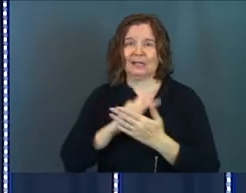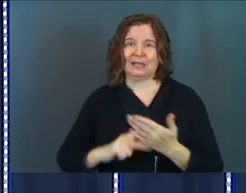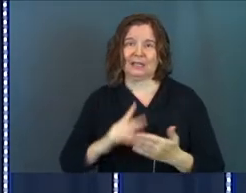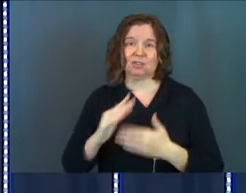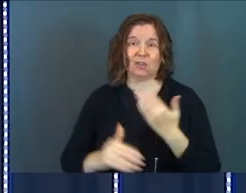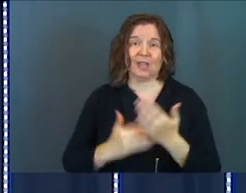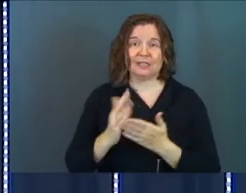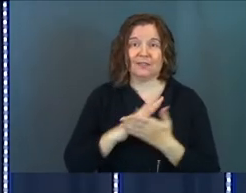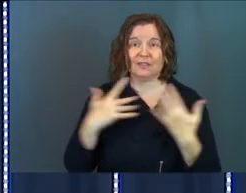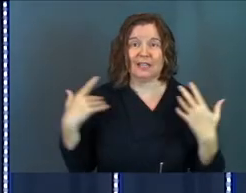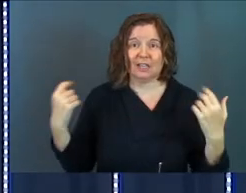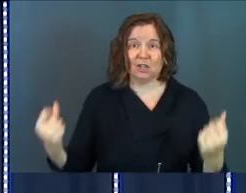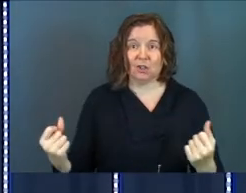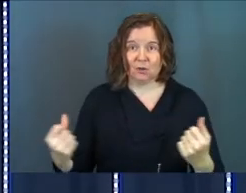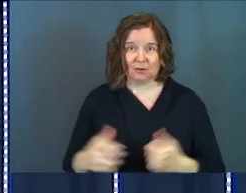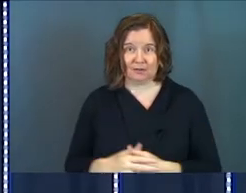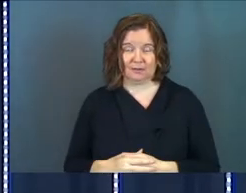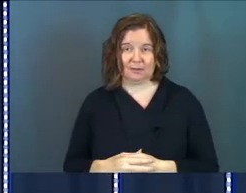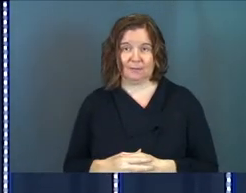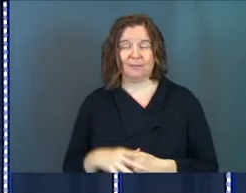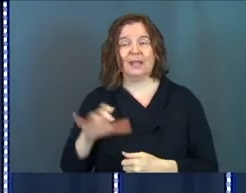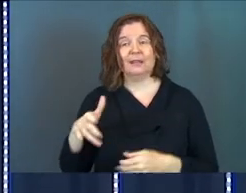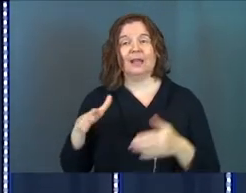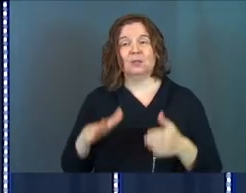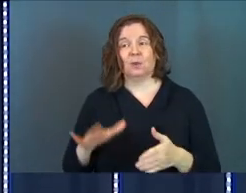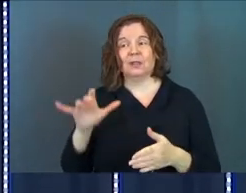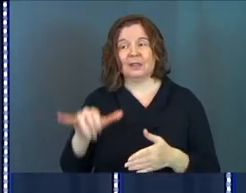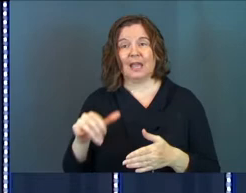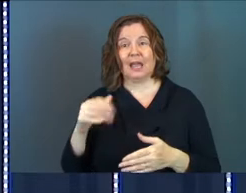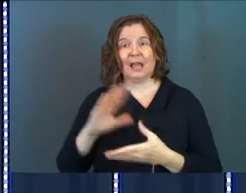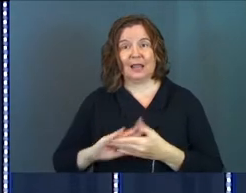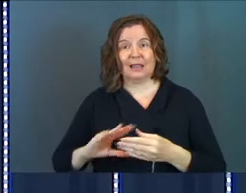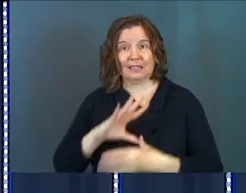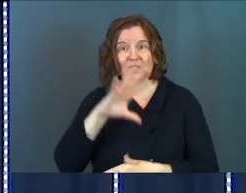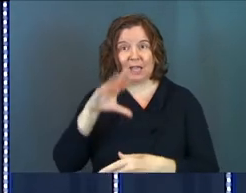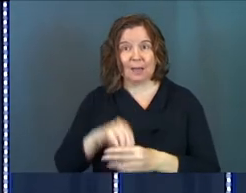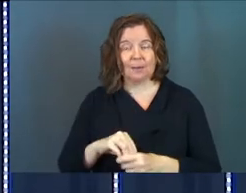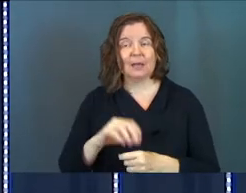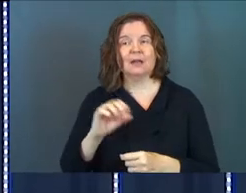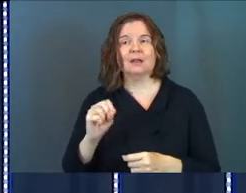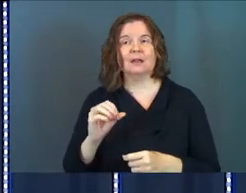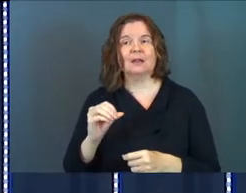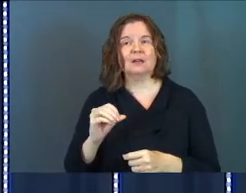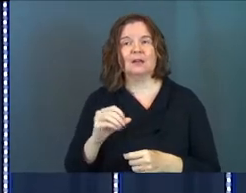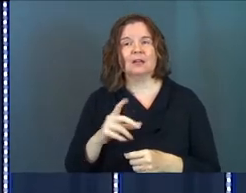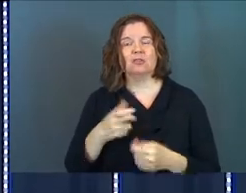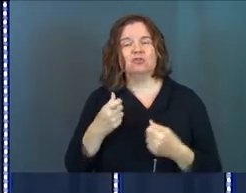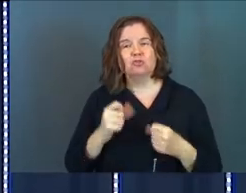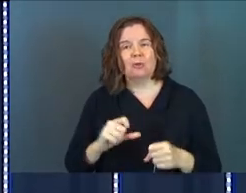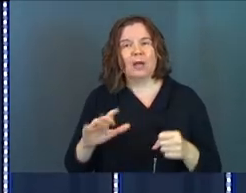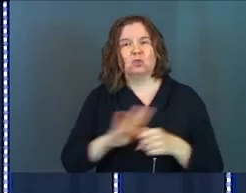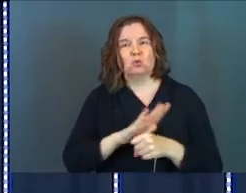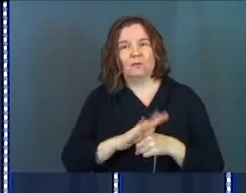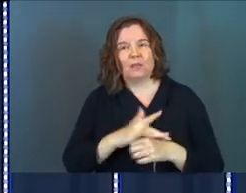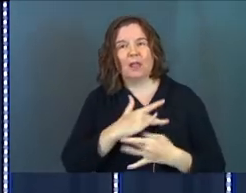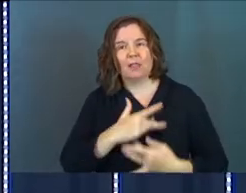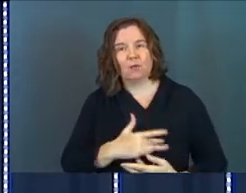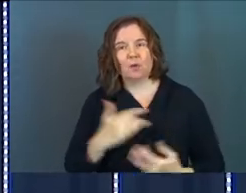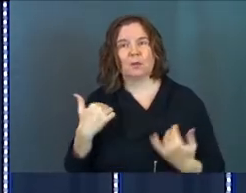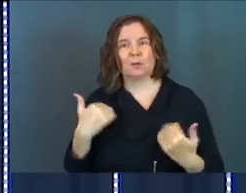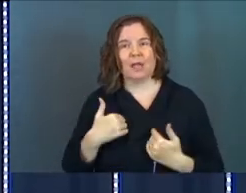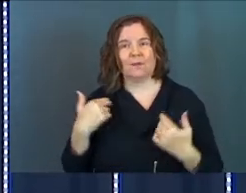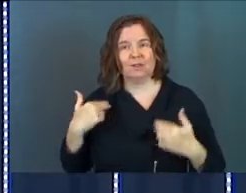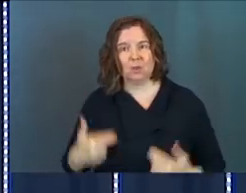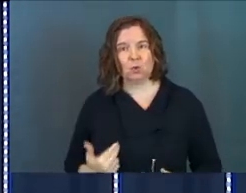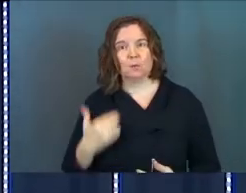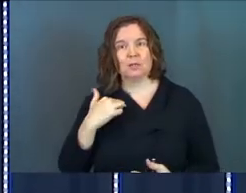are the hands of a healer. And that's the way that that legend came in, and it's trying to fill the void that we have